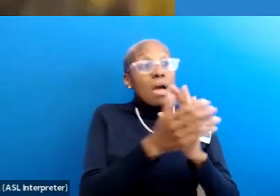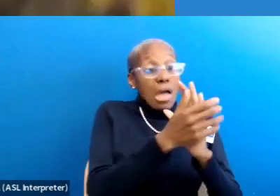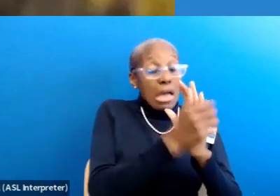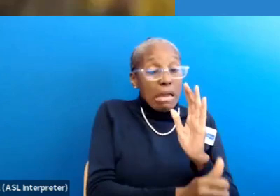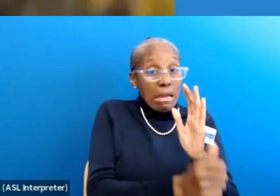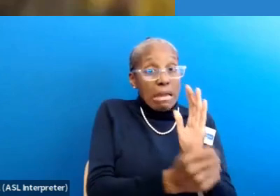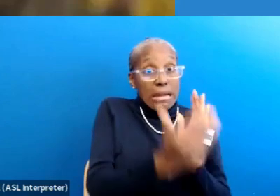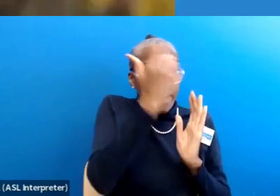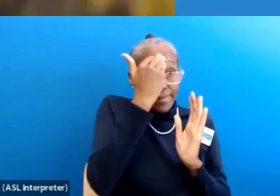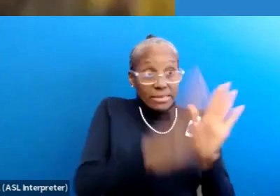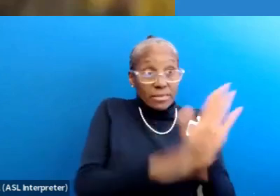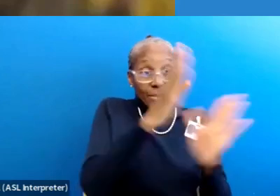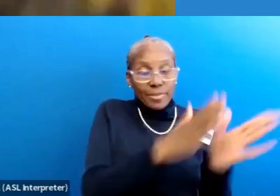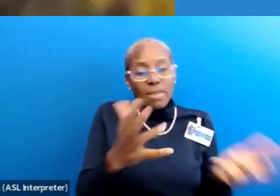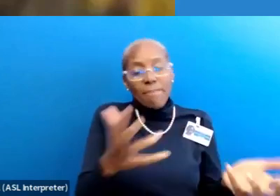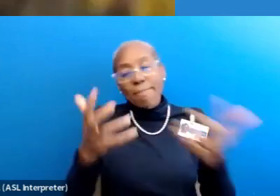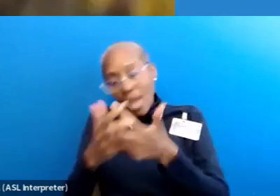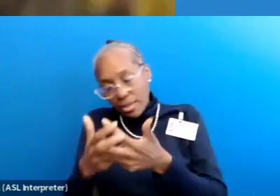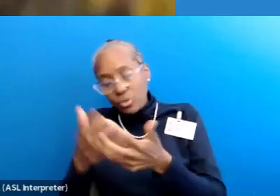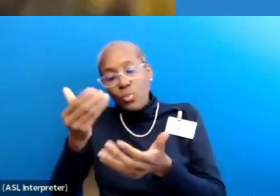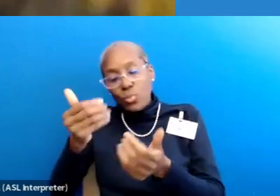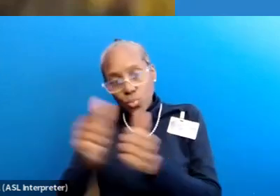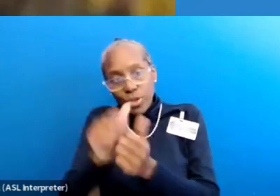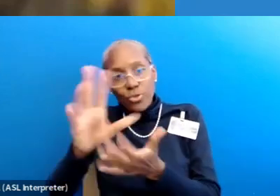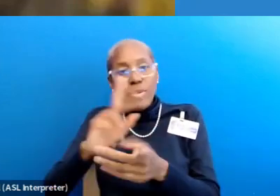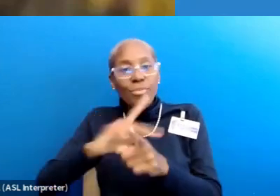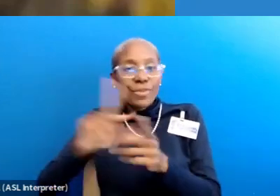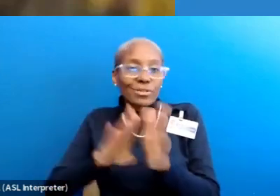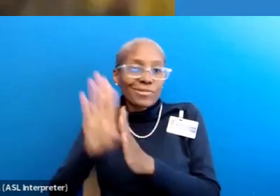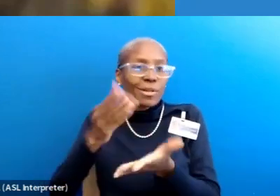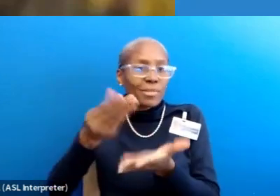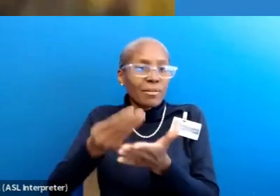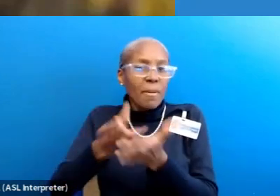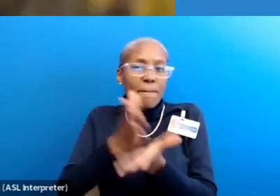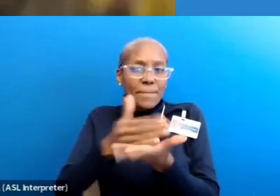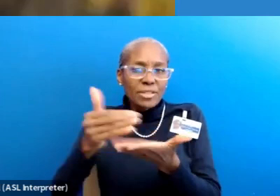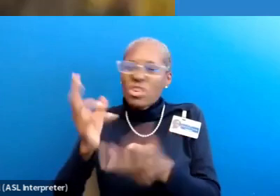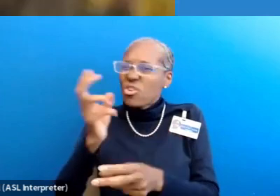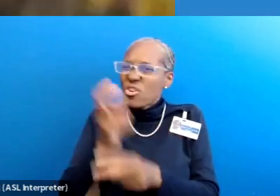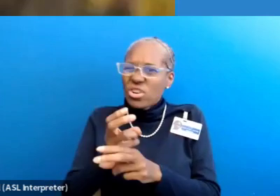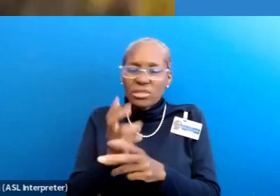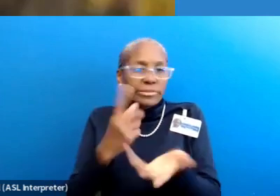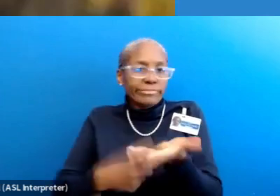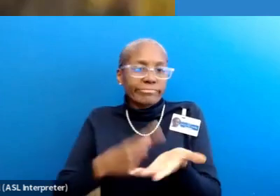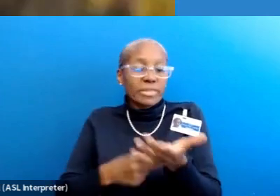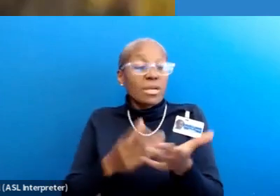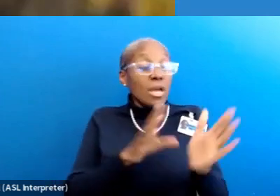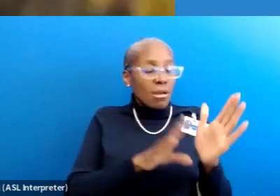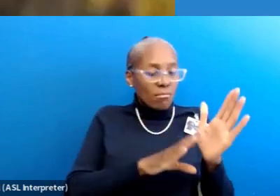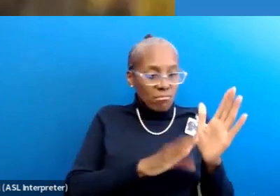goes hand in hand with a professional development budget. And it can be difficult to talk about a professional development budget.